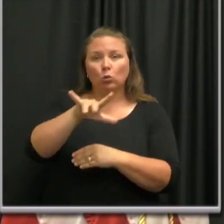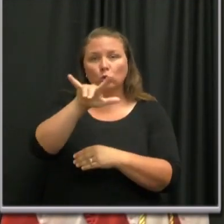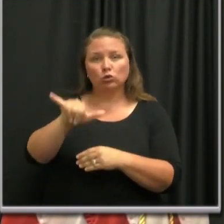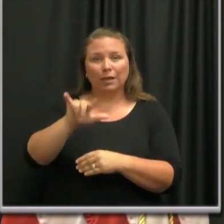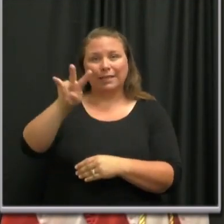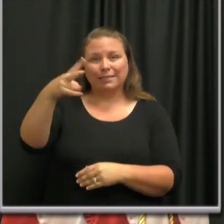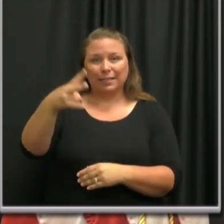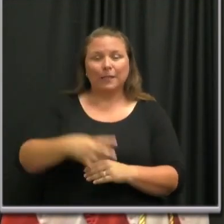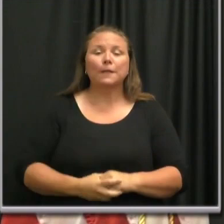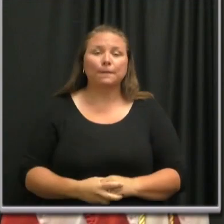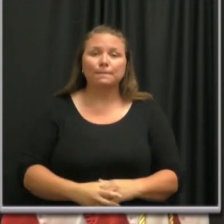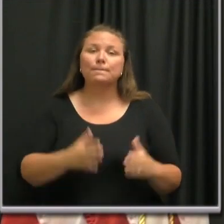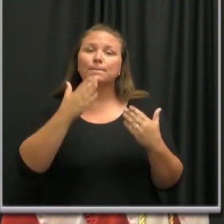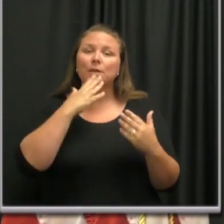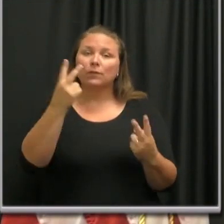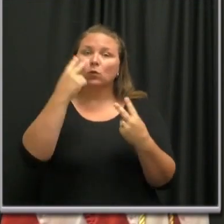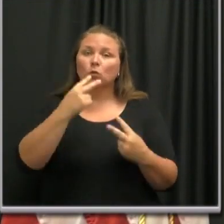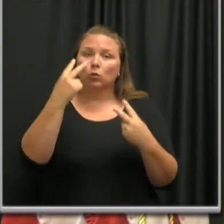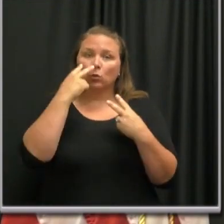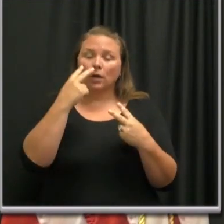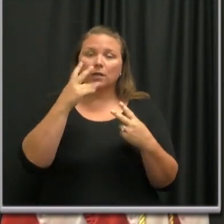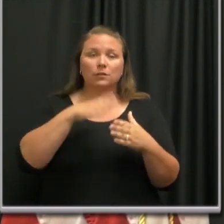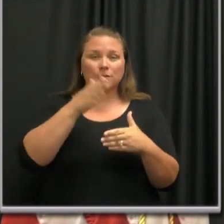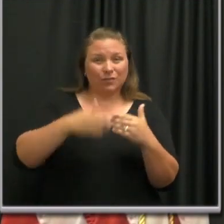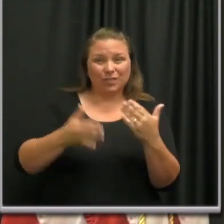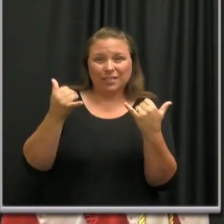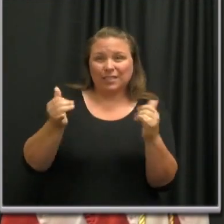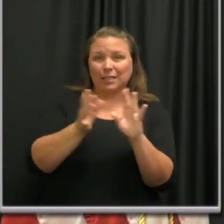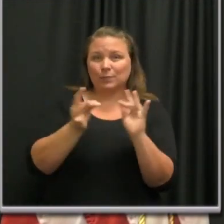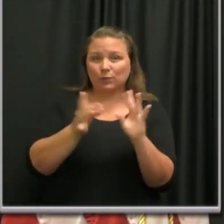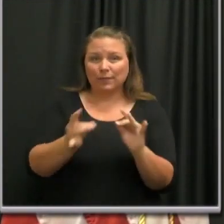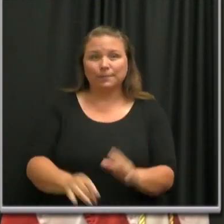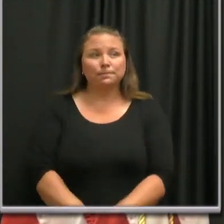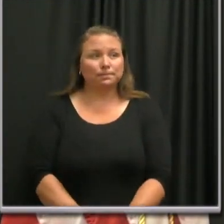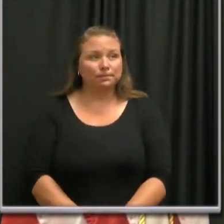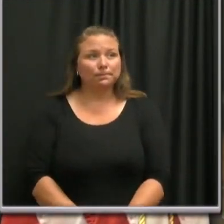2nd. Thank you for joining us. This concludes today's briefing.